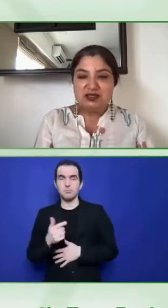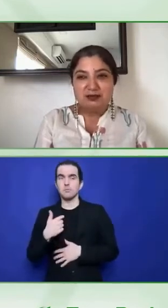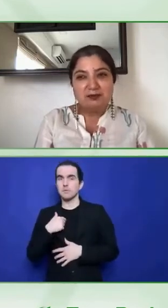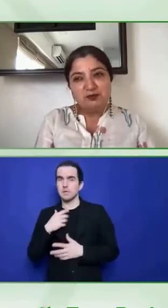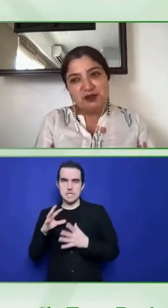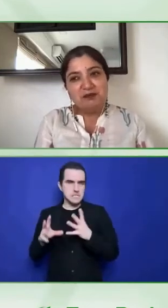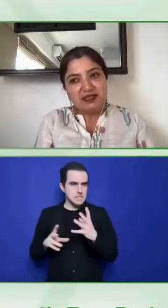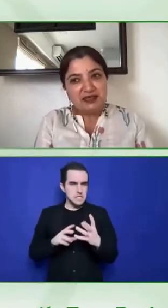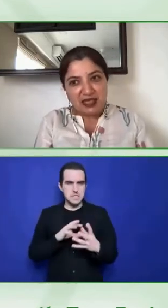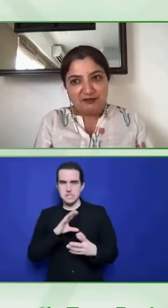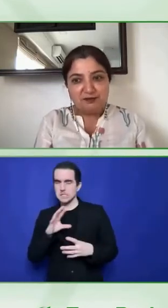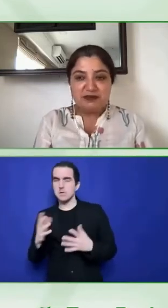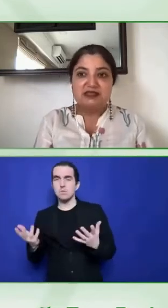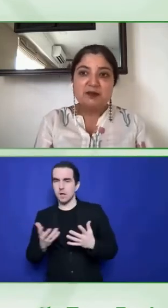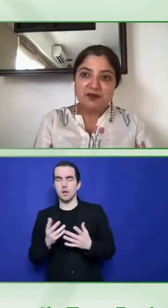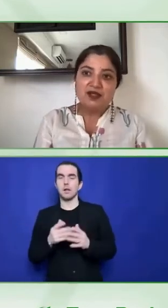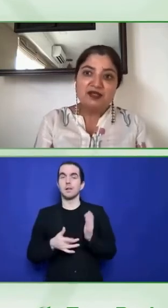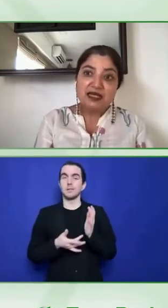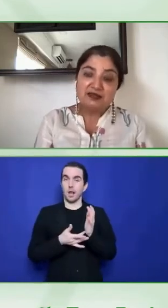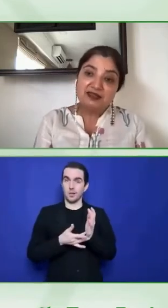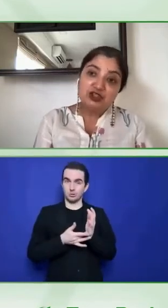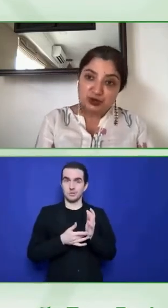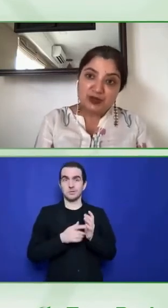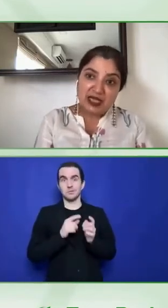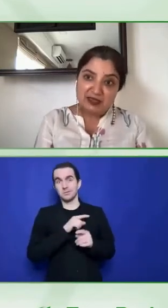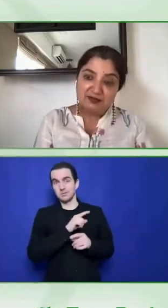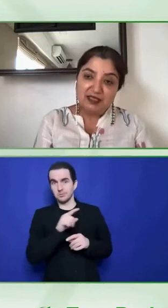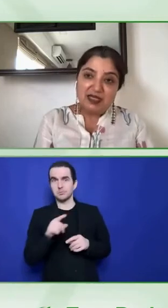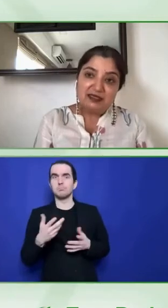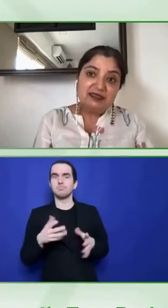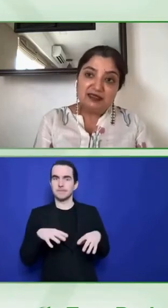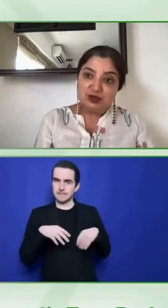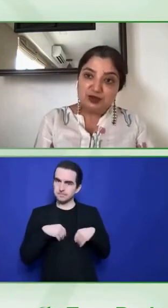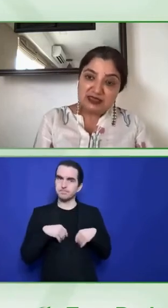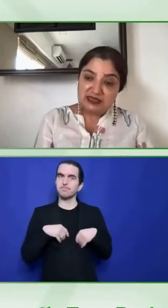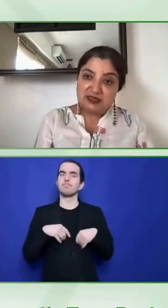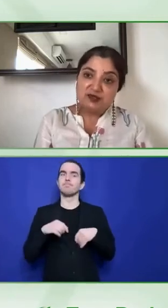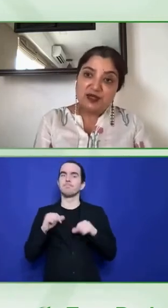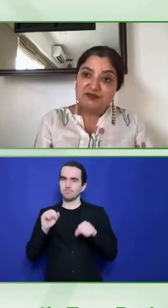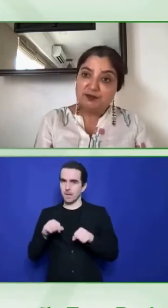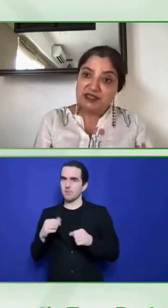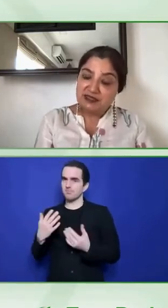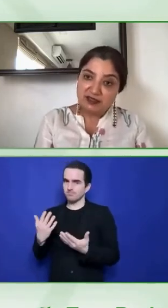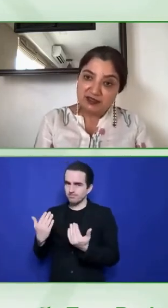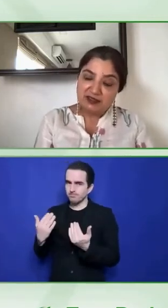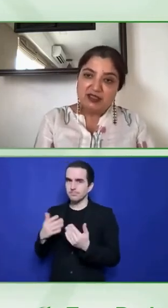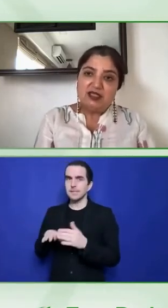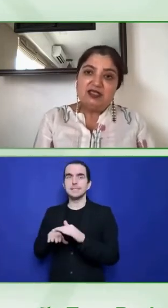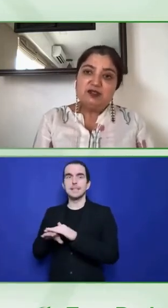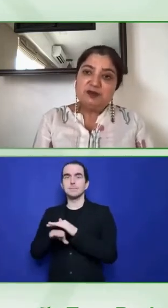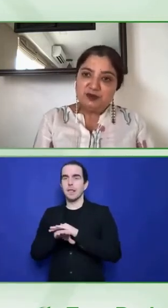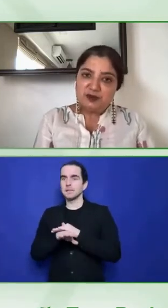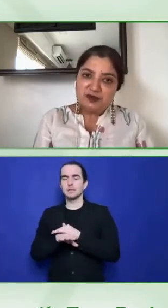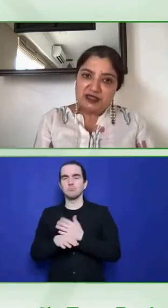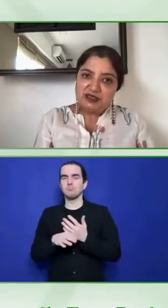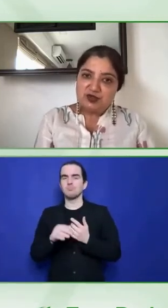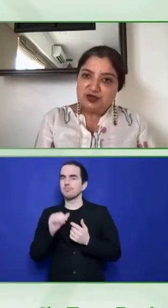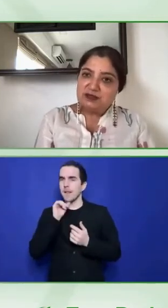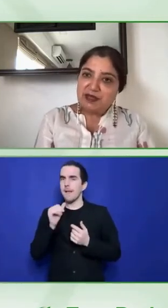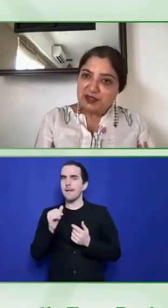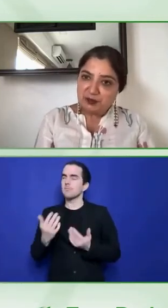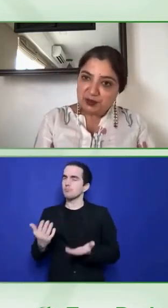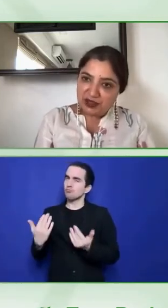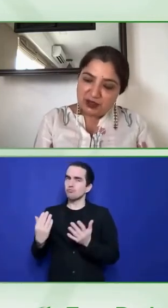is, we might have, but something that they should have, and that they should consider right from the start. So my own